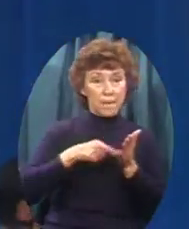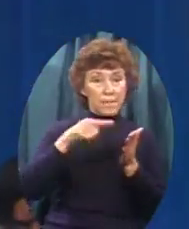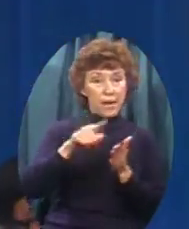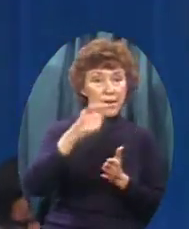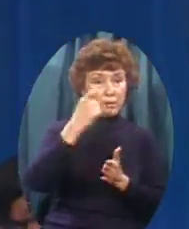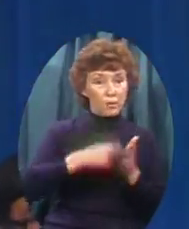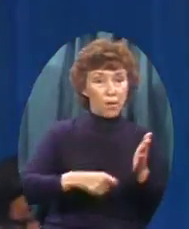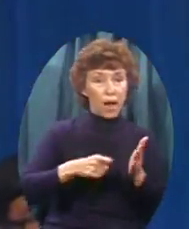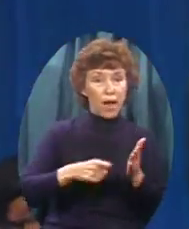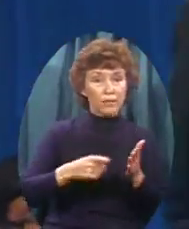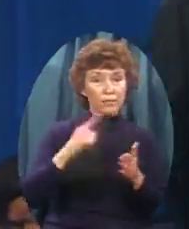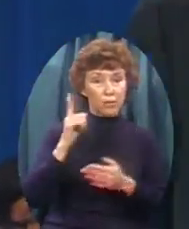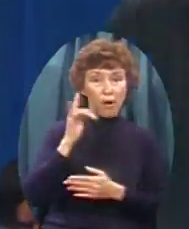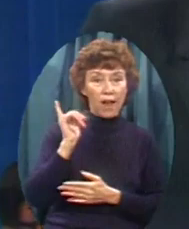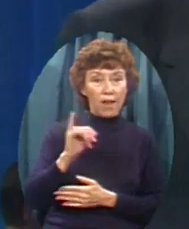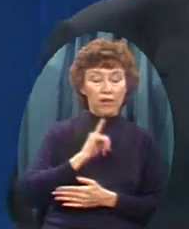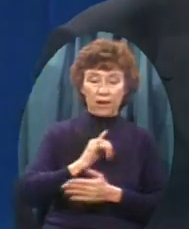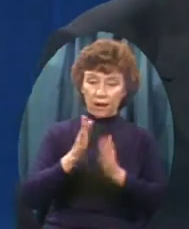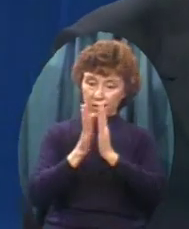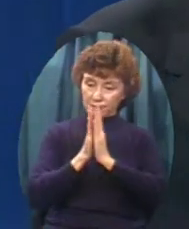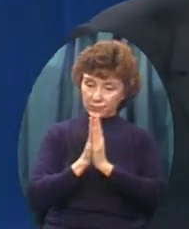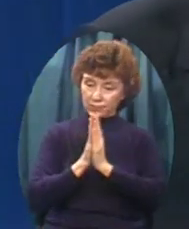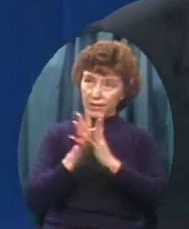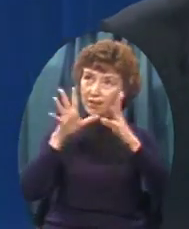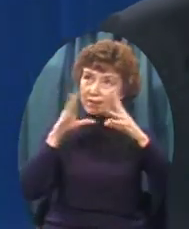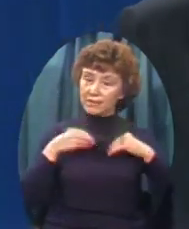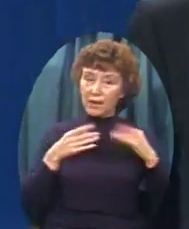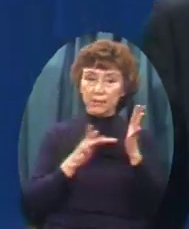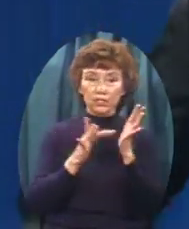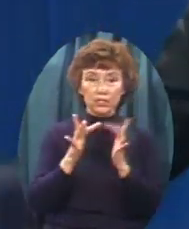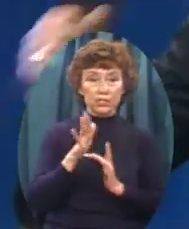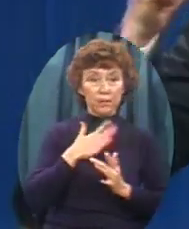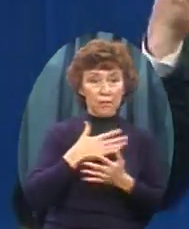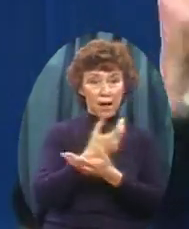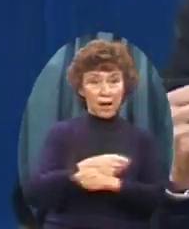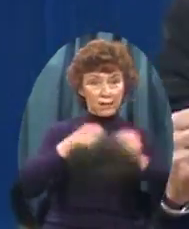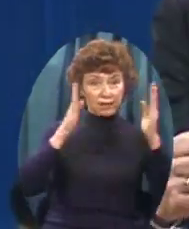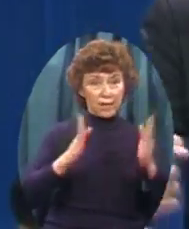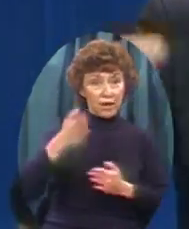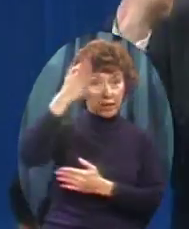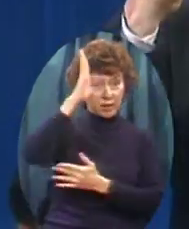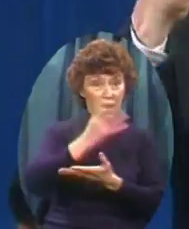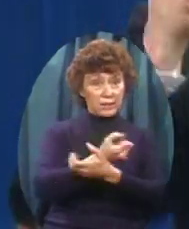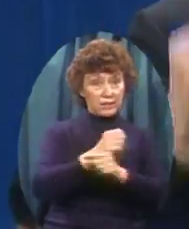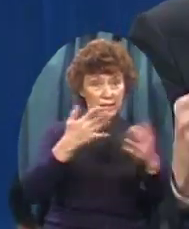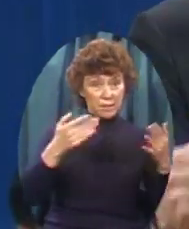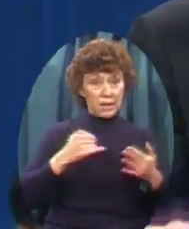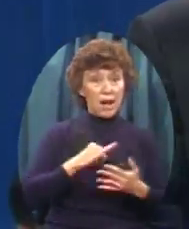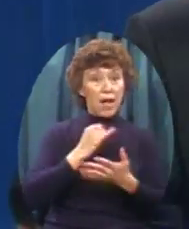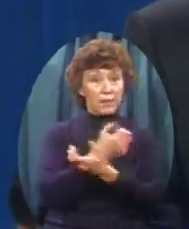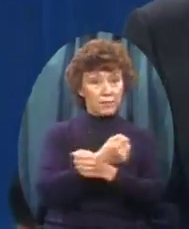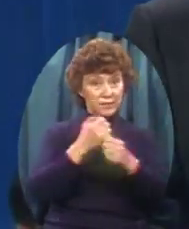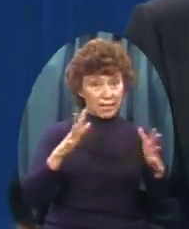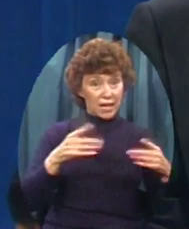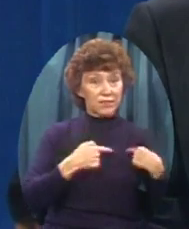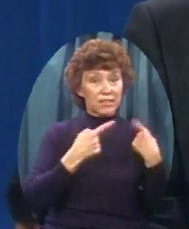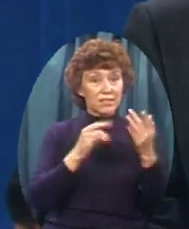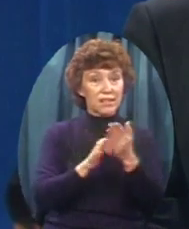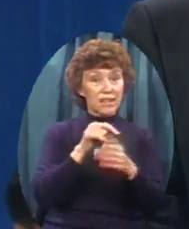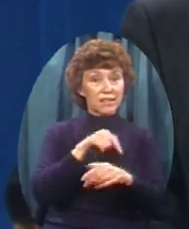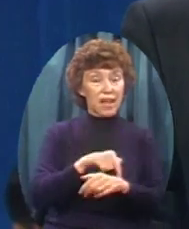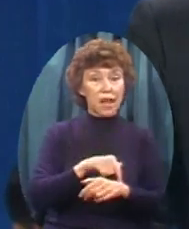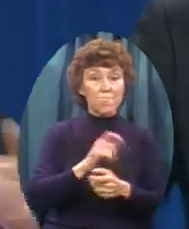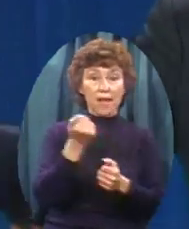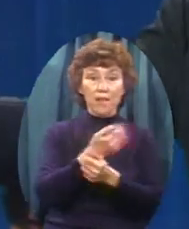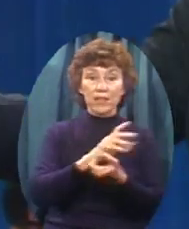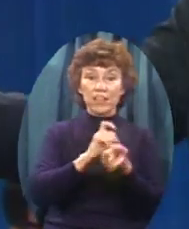once forever And I bowed my head And heart and said Come into my heart Lord Jesus And God saved me And I've been saved Ever since And nothing's been The same